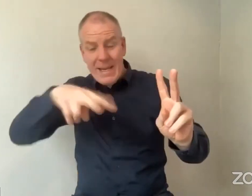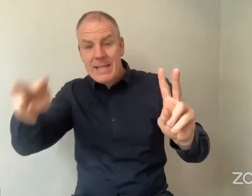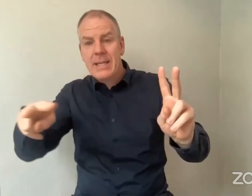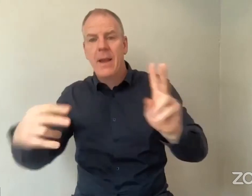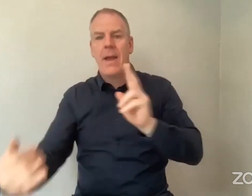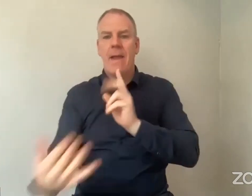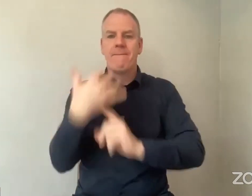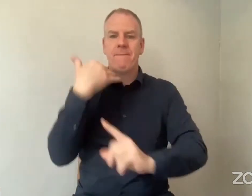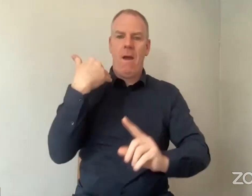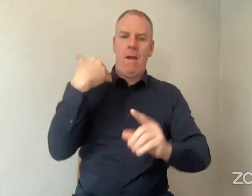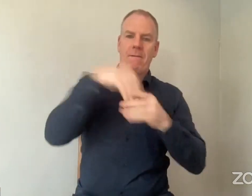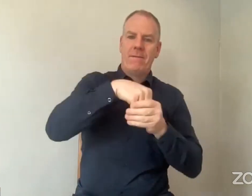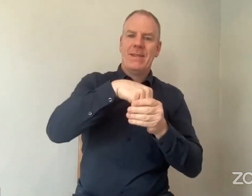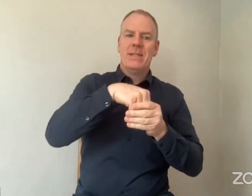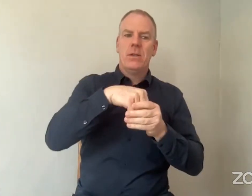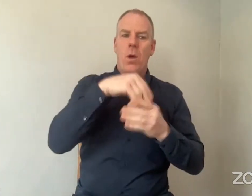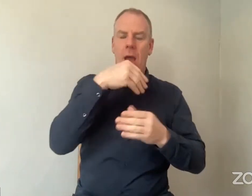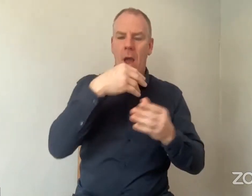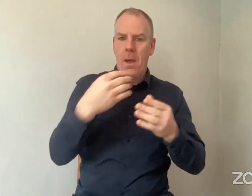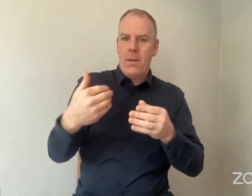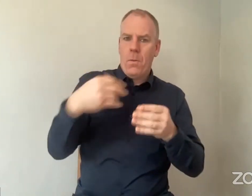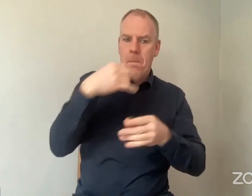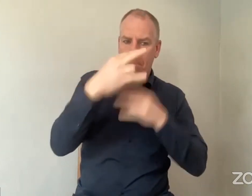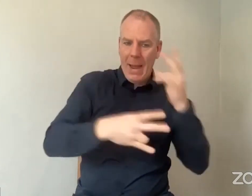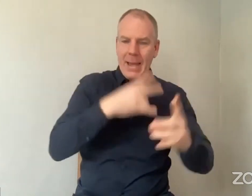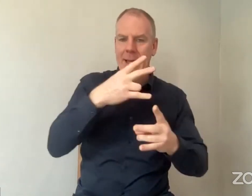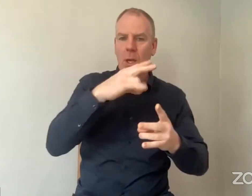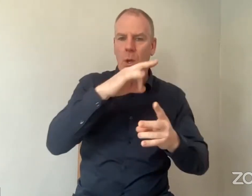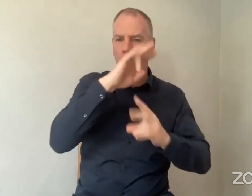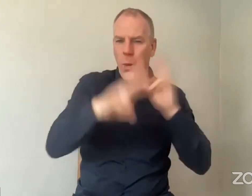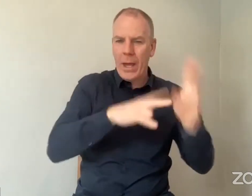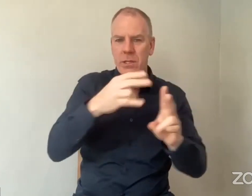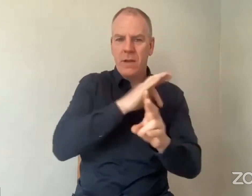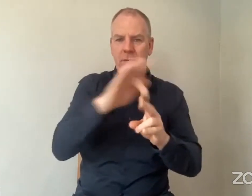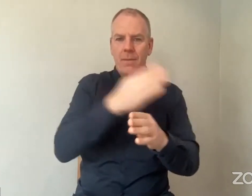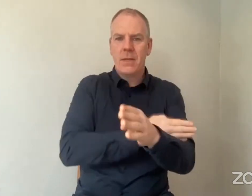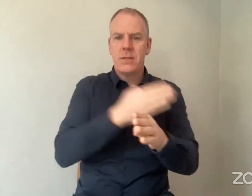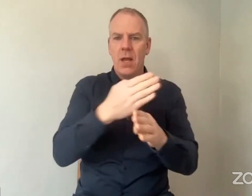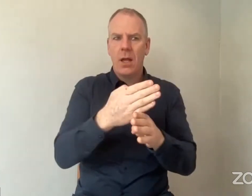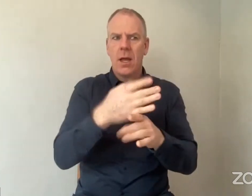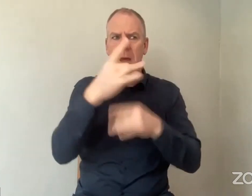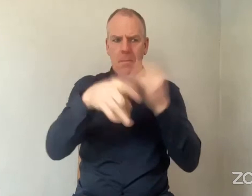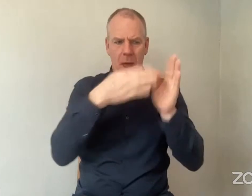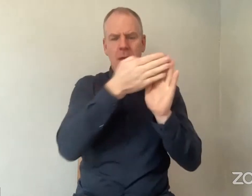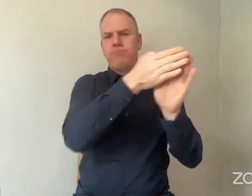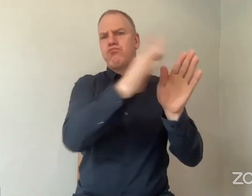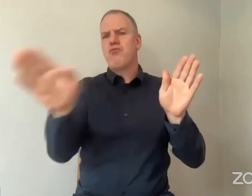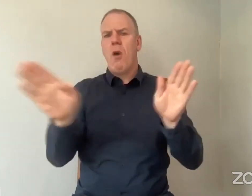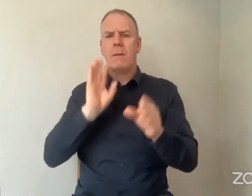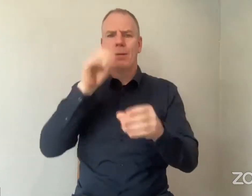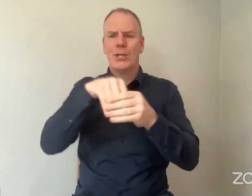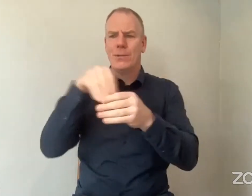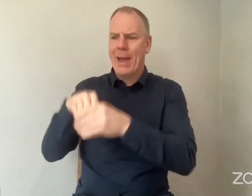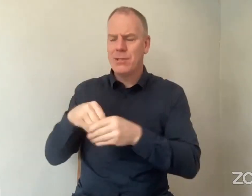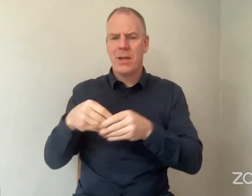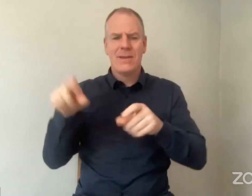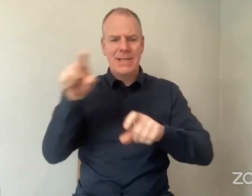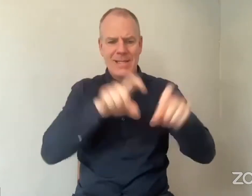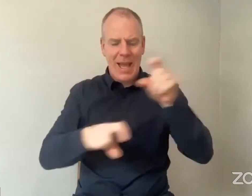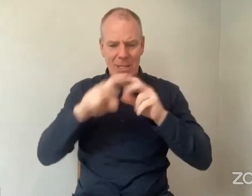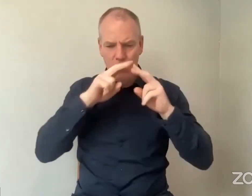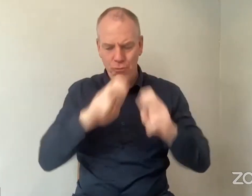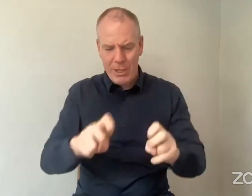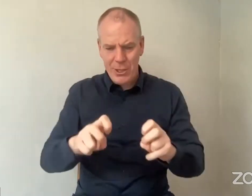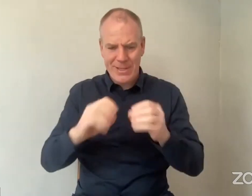the questions from the beginning. When we broaden the participation in science, research and innovation, impact